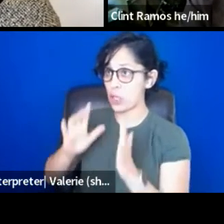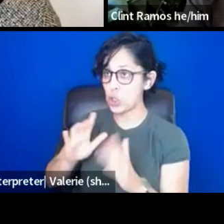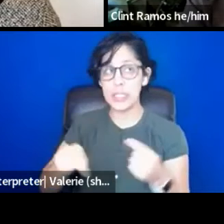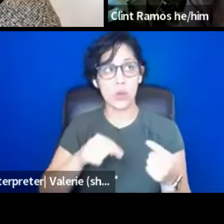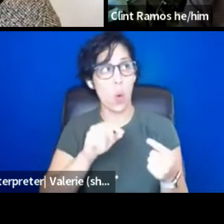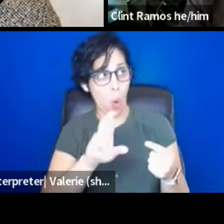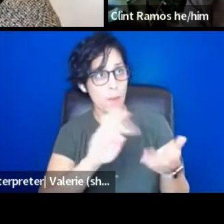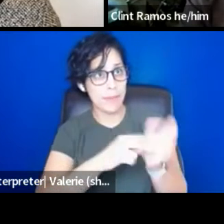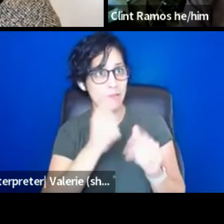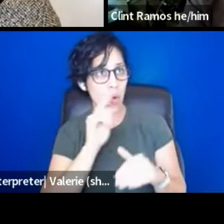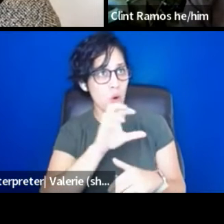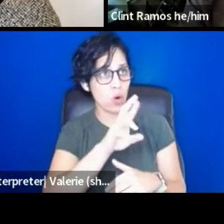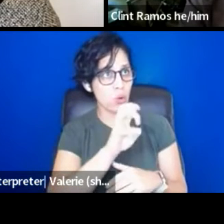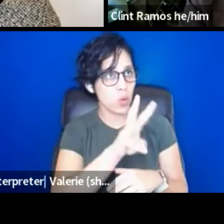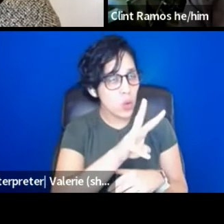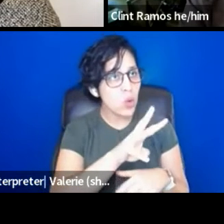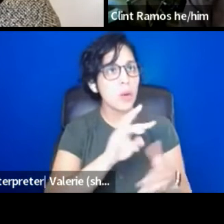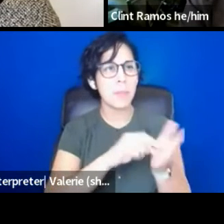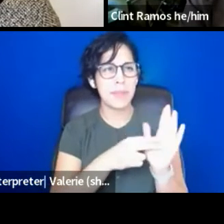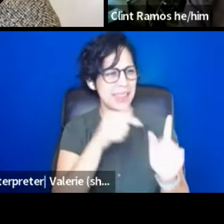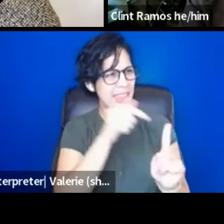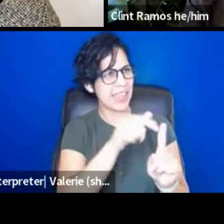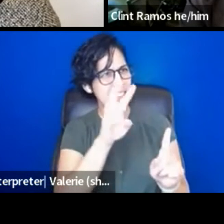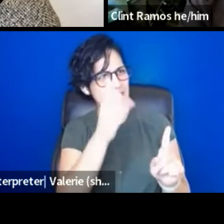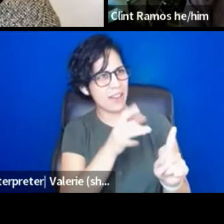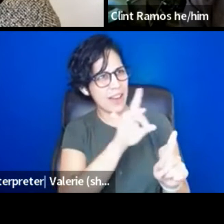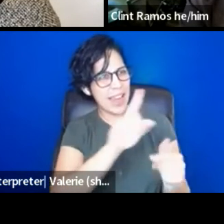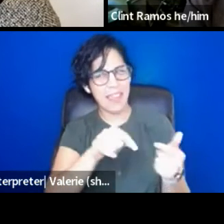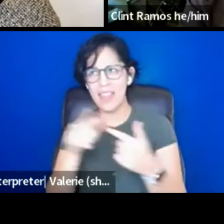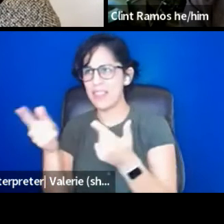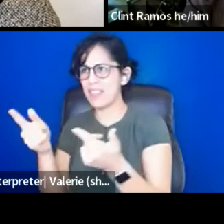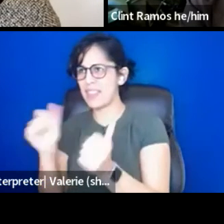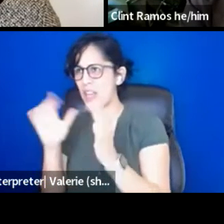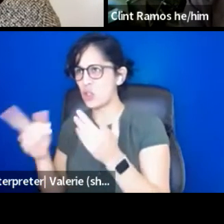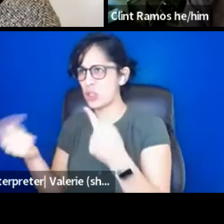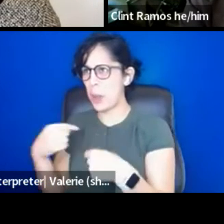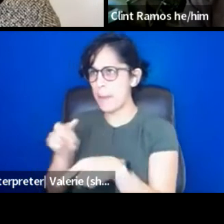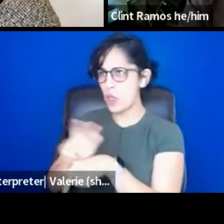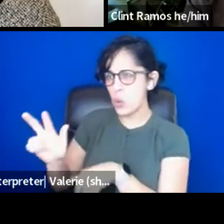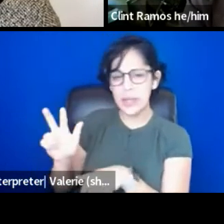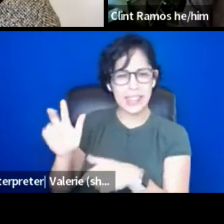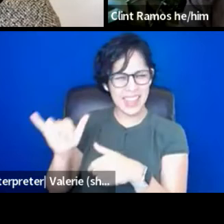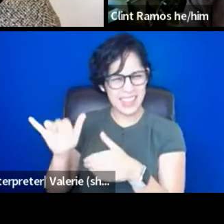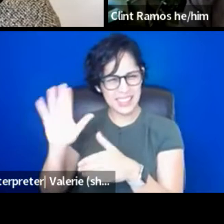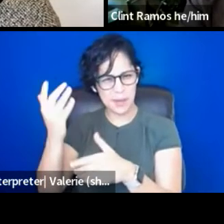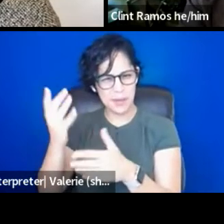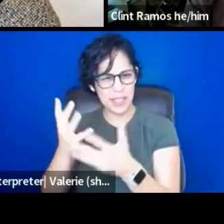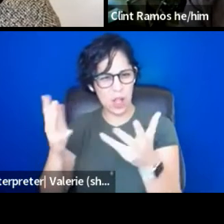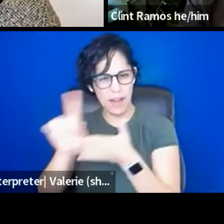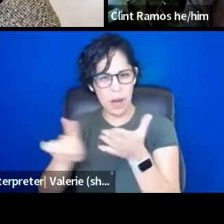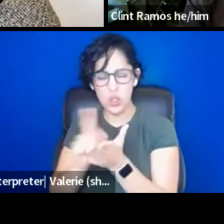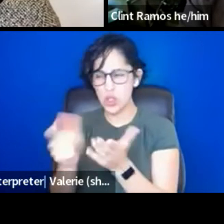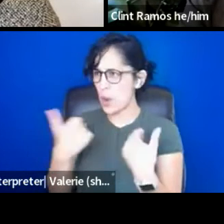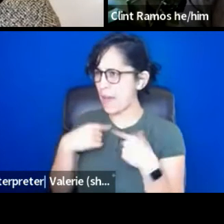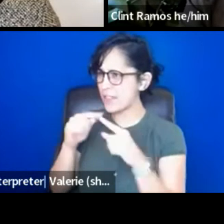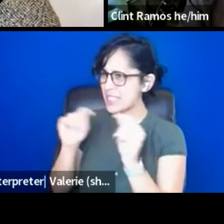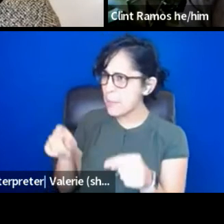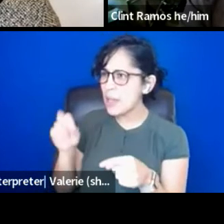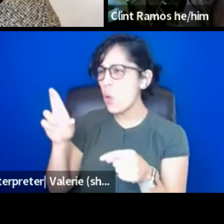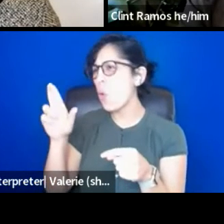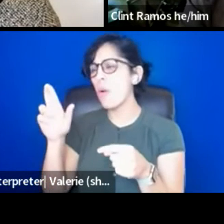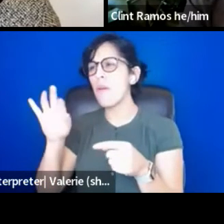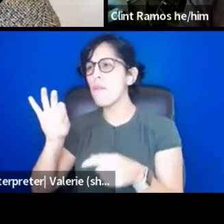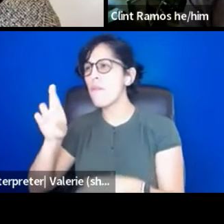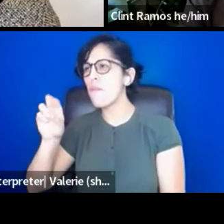the actors come three? This just sounds like a lot of hours scheduled. Do you have a template or do you have a format, a best